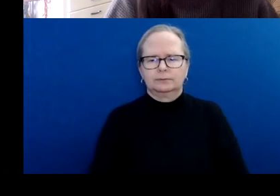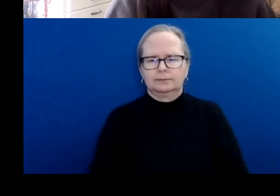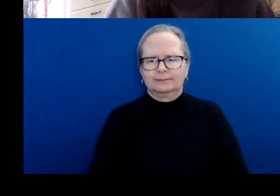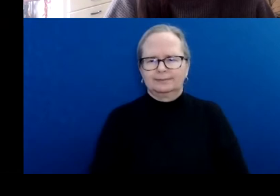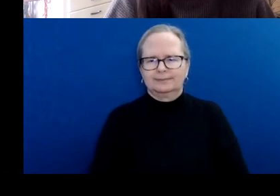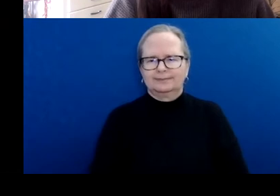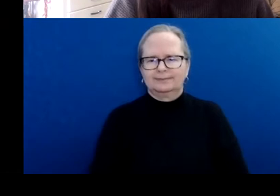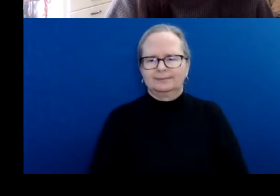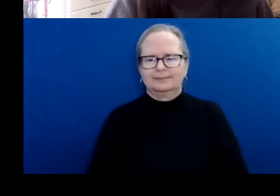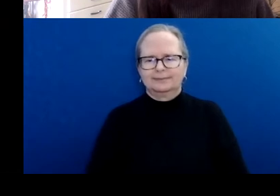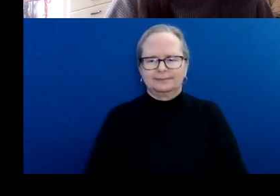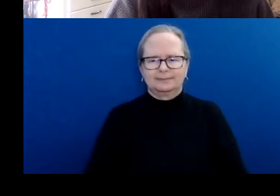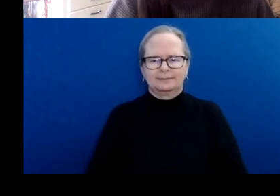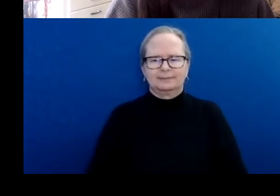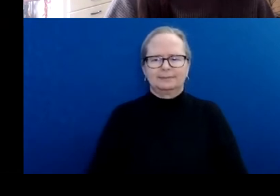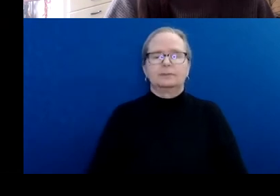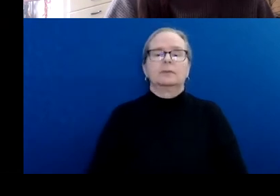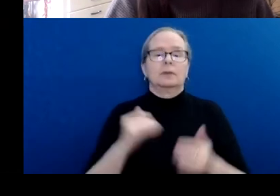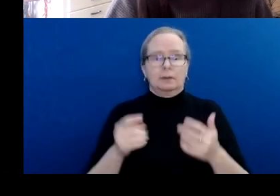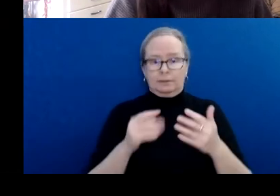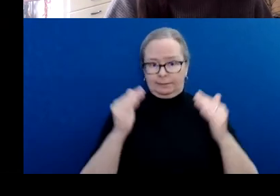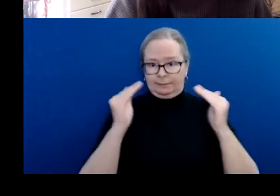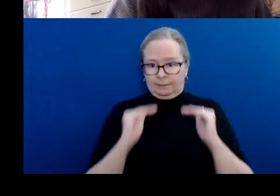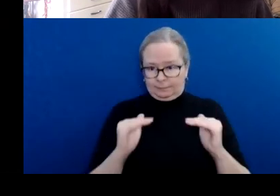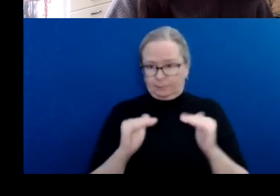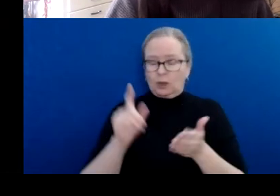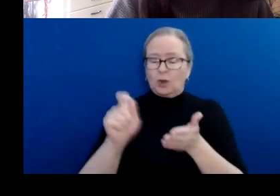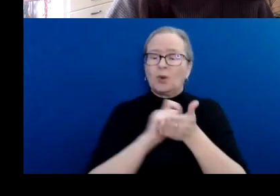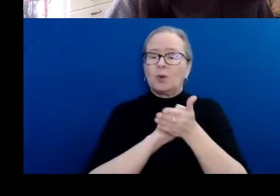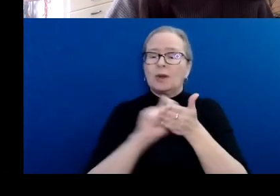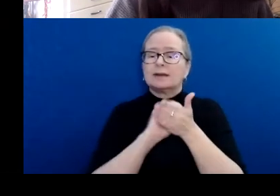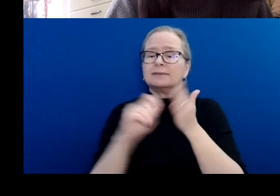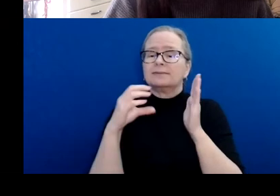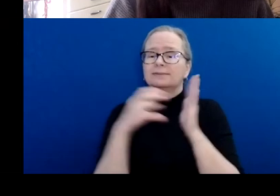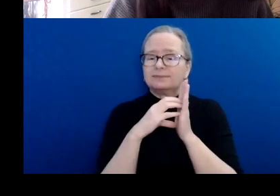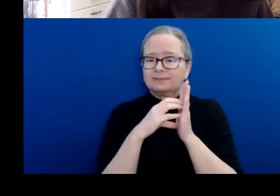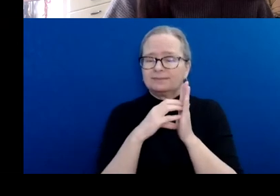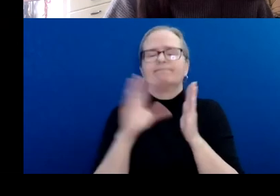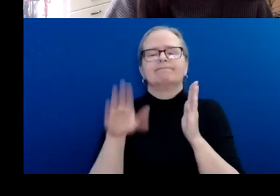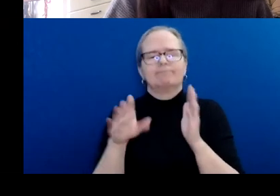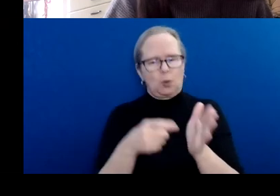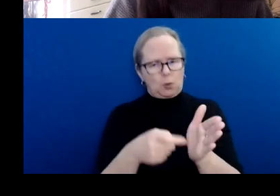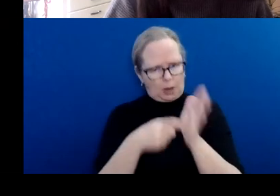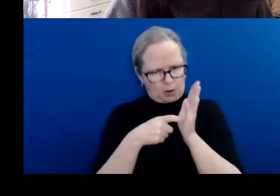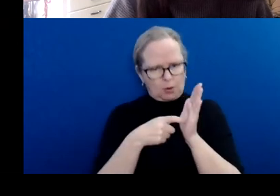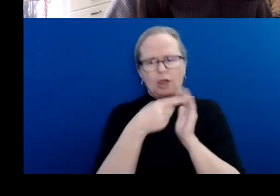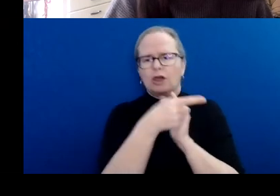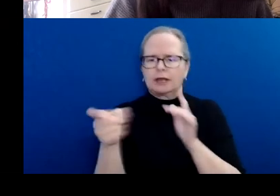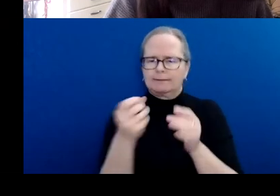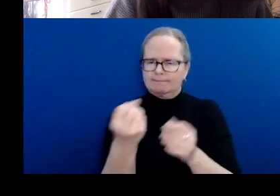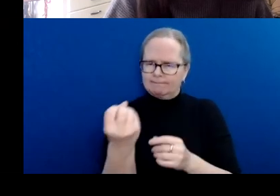The written section will ask you to describe what you want to do, when and where it will take place,